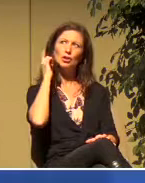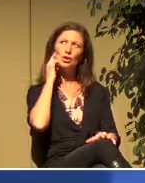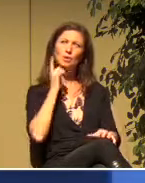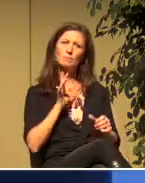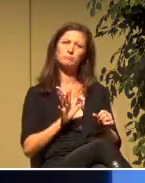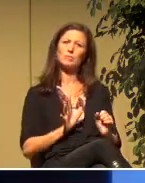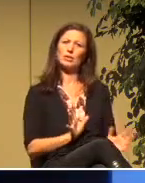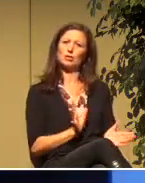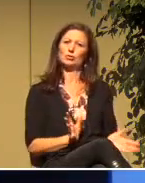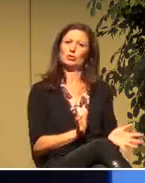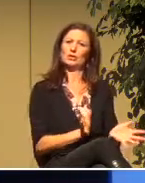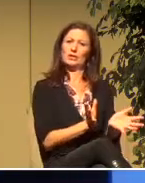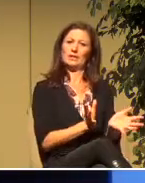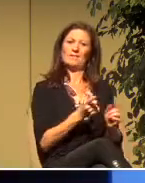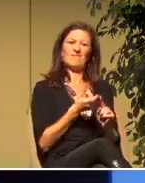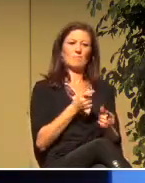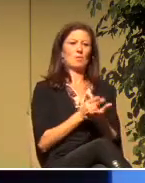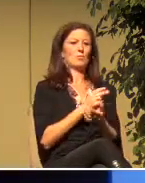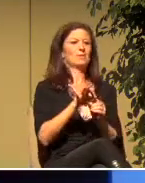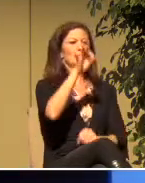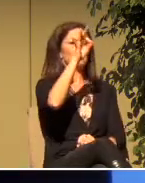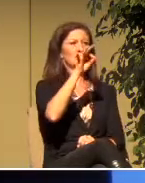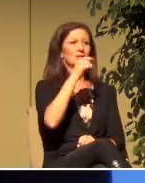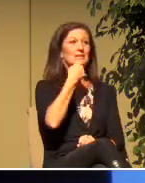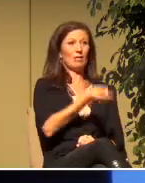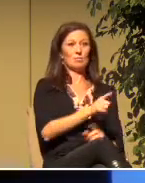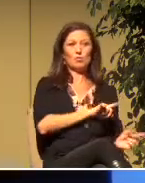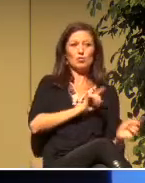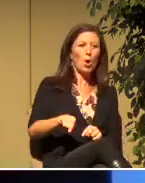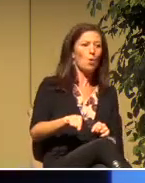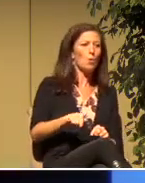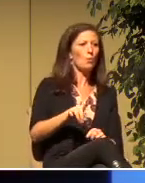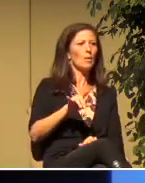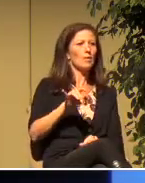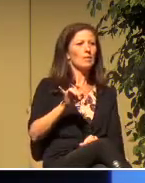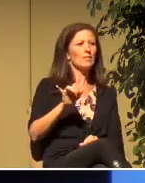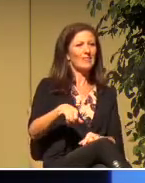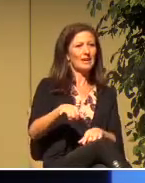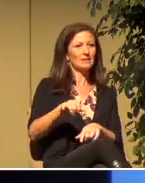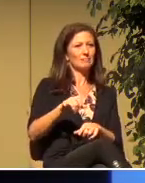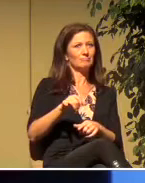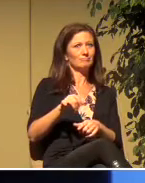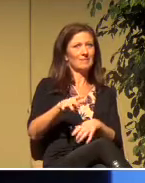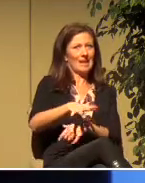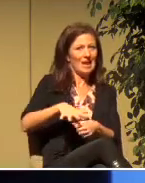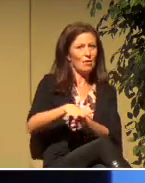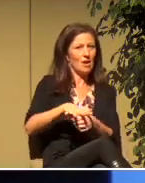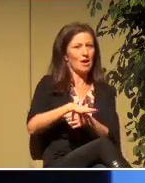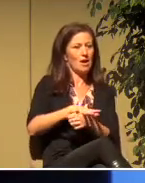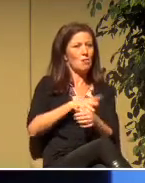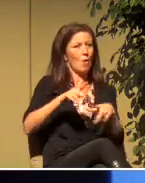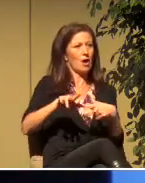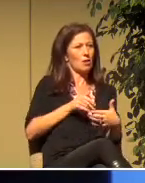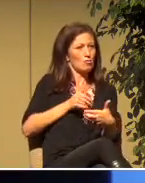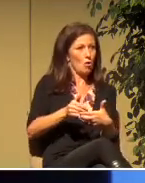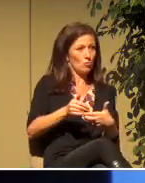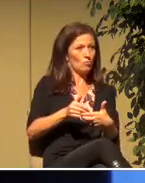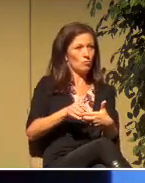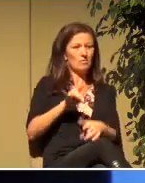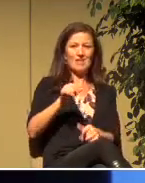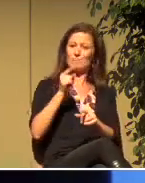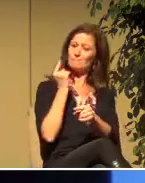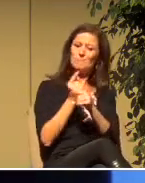tell him to go. And go to that chariot and walk close to it. And just at the right